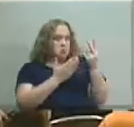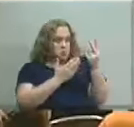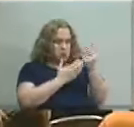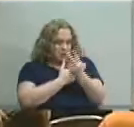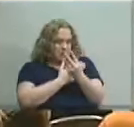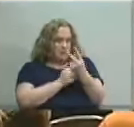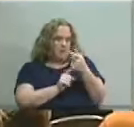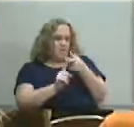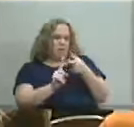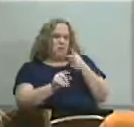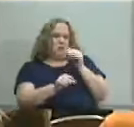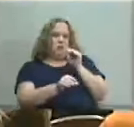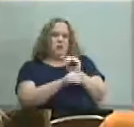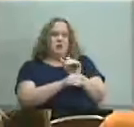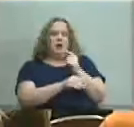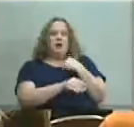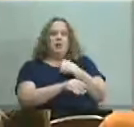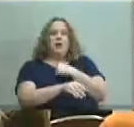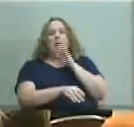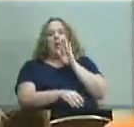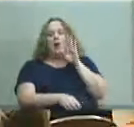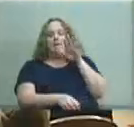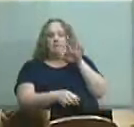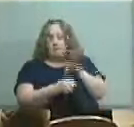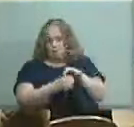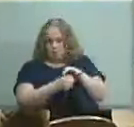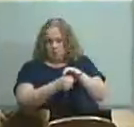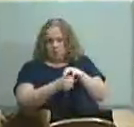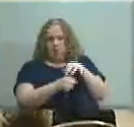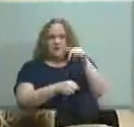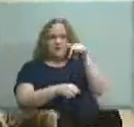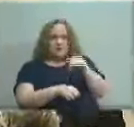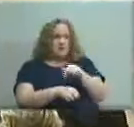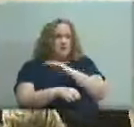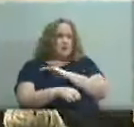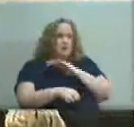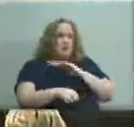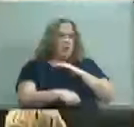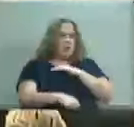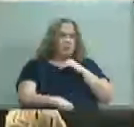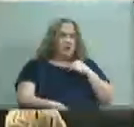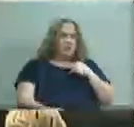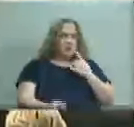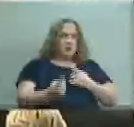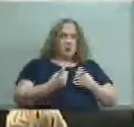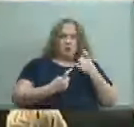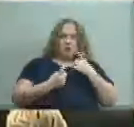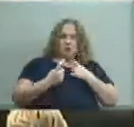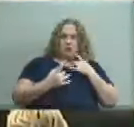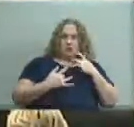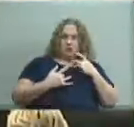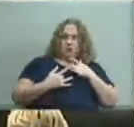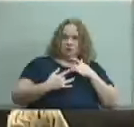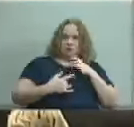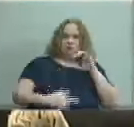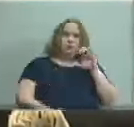at least that's the current assumption so board members are there questions comments here chuck